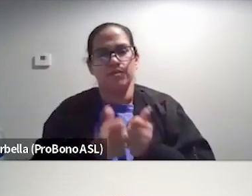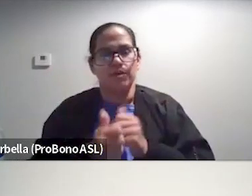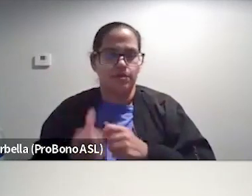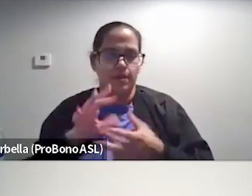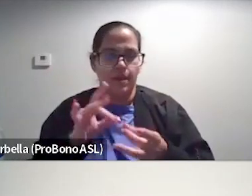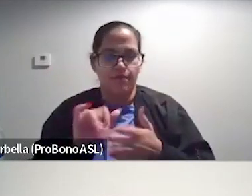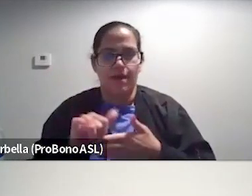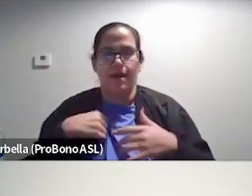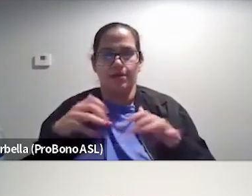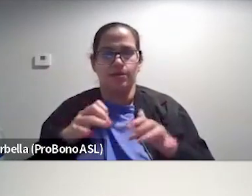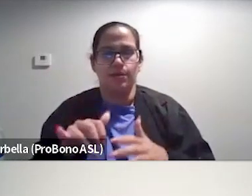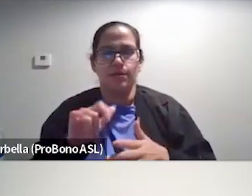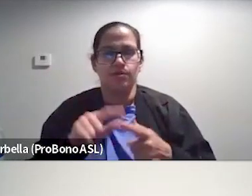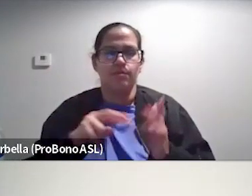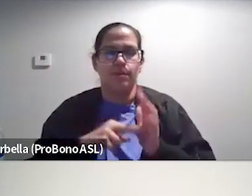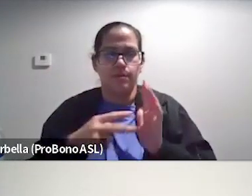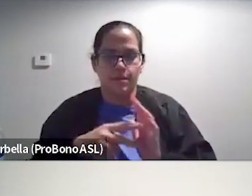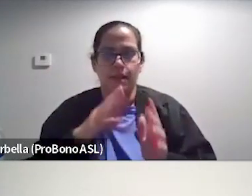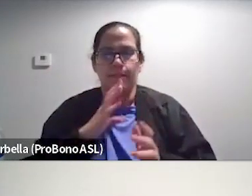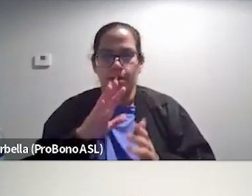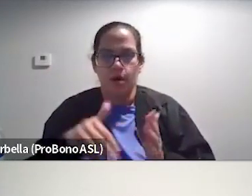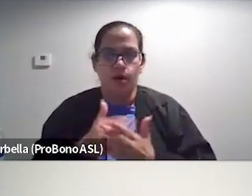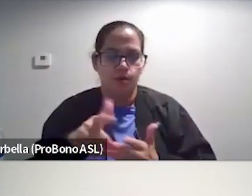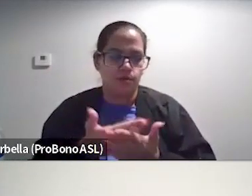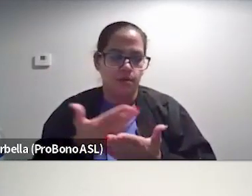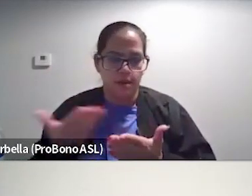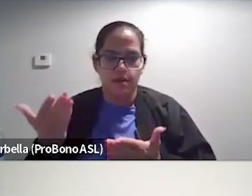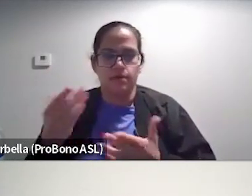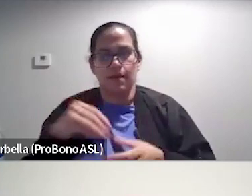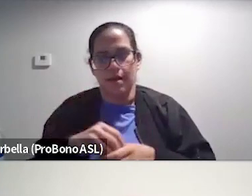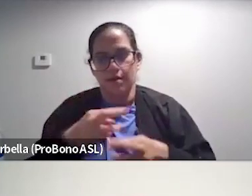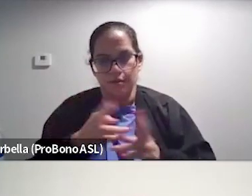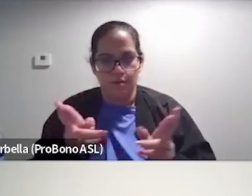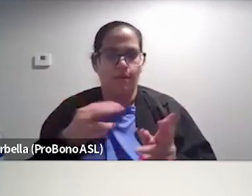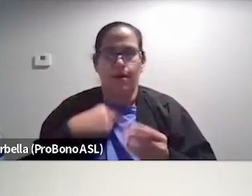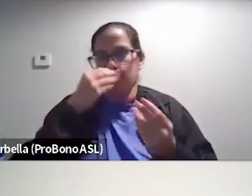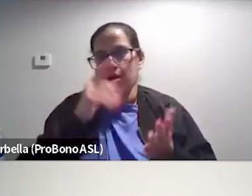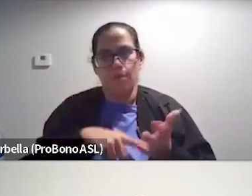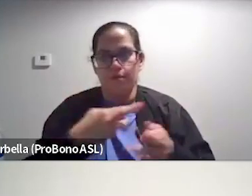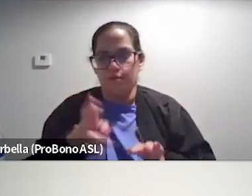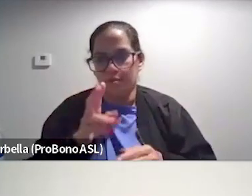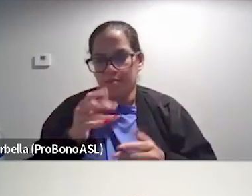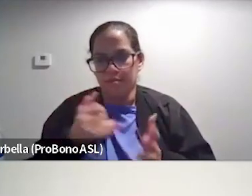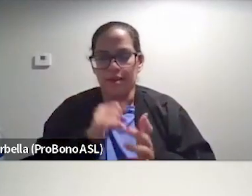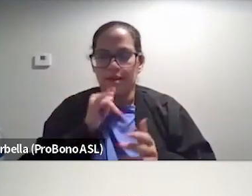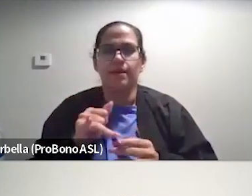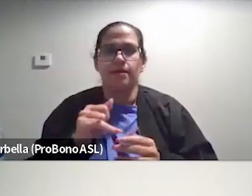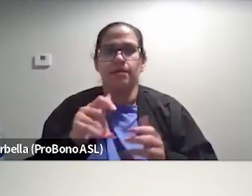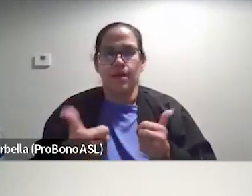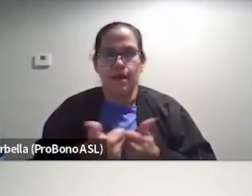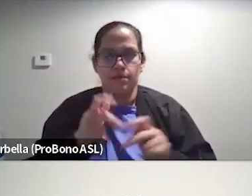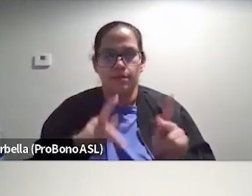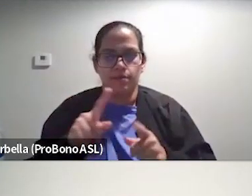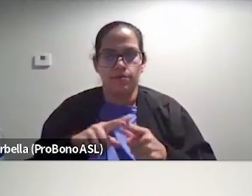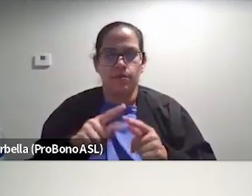I do is, is to purposely be all those things in a room. I don't care what room it is. Um, and challenge people